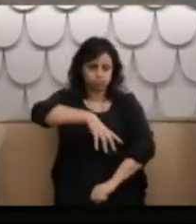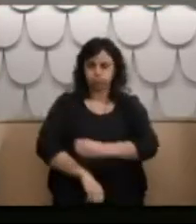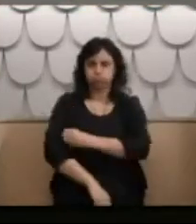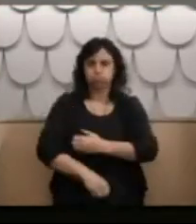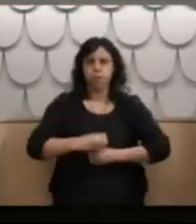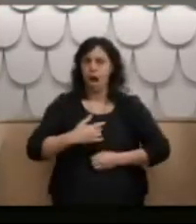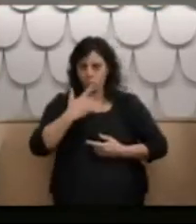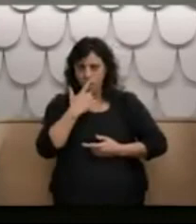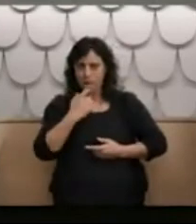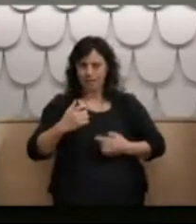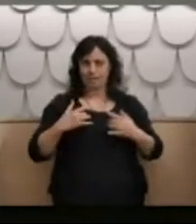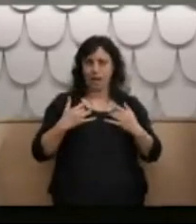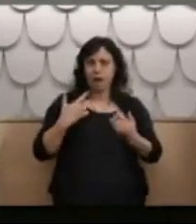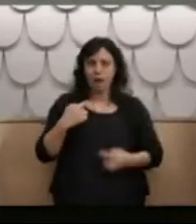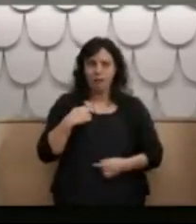from that one.